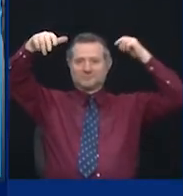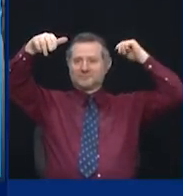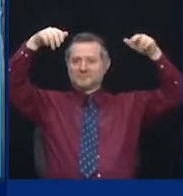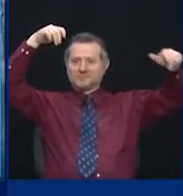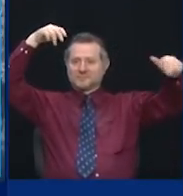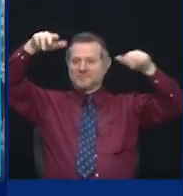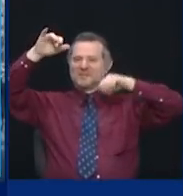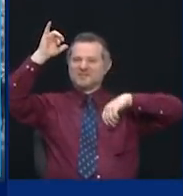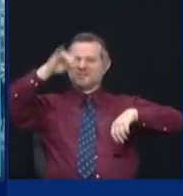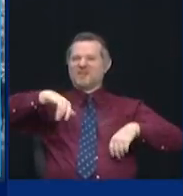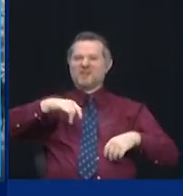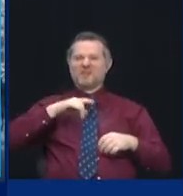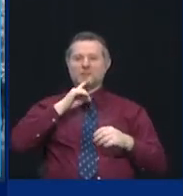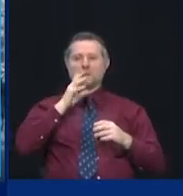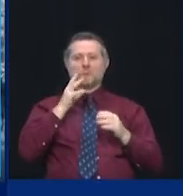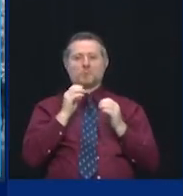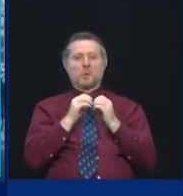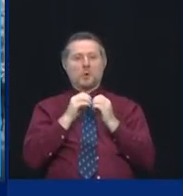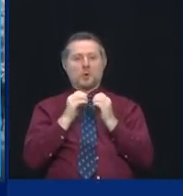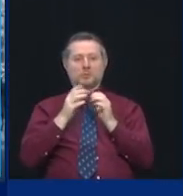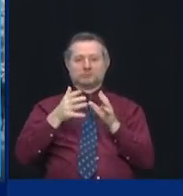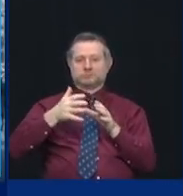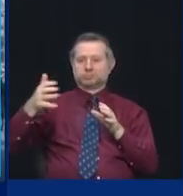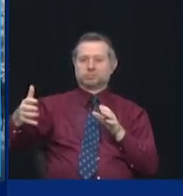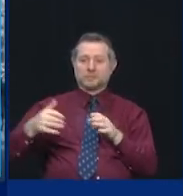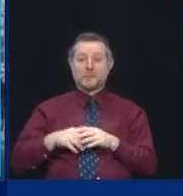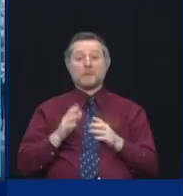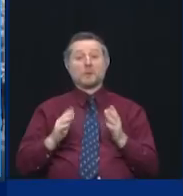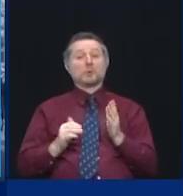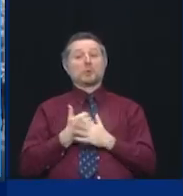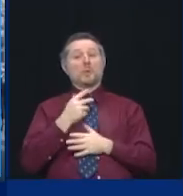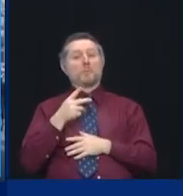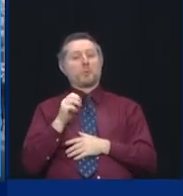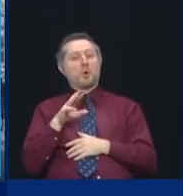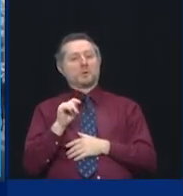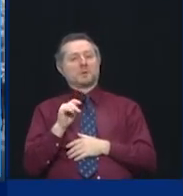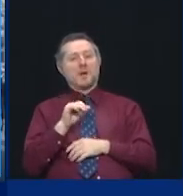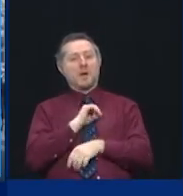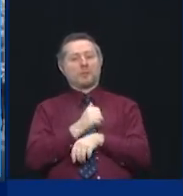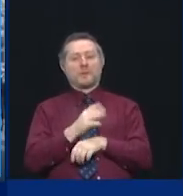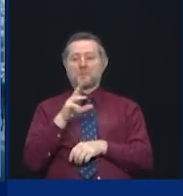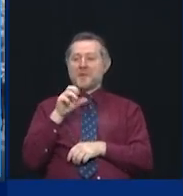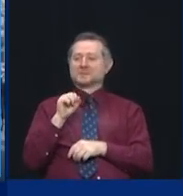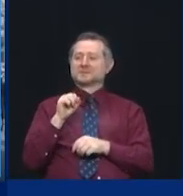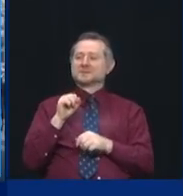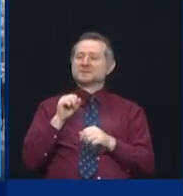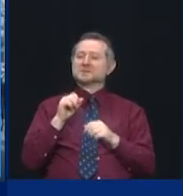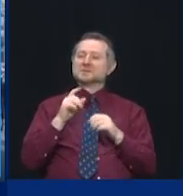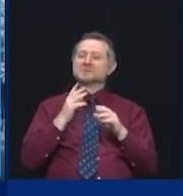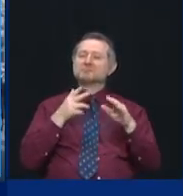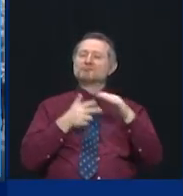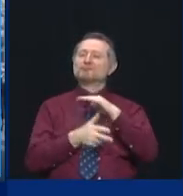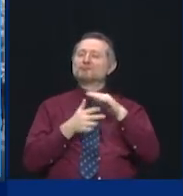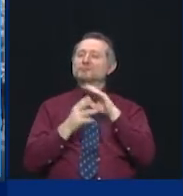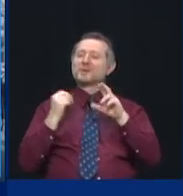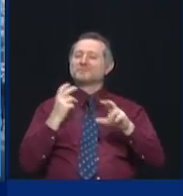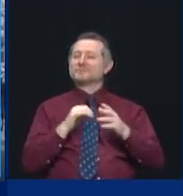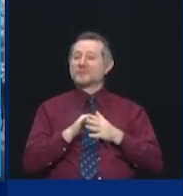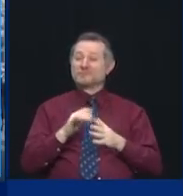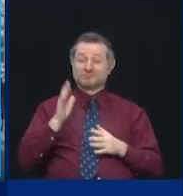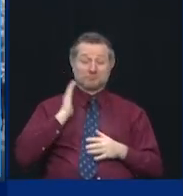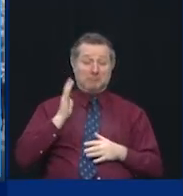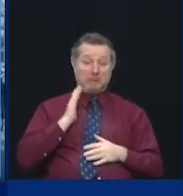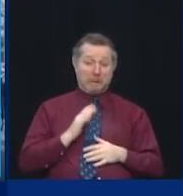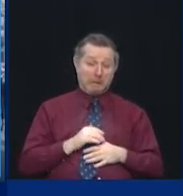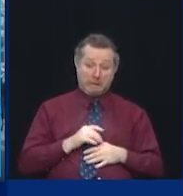and for tourists. A new Port Authority bus terminal, finally, which has been a blight on the city of New York